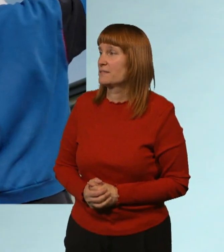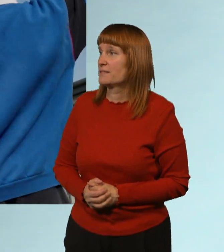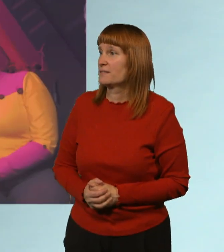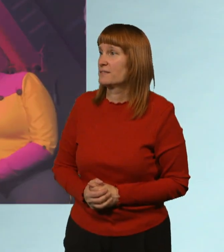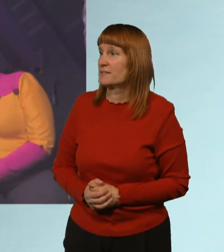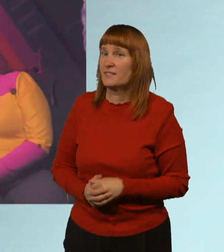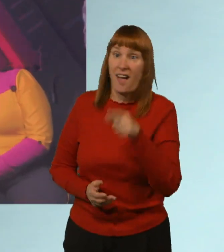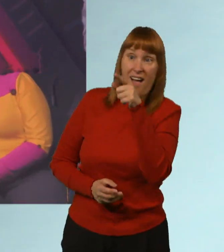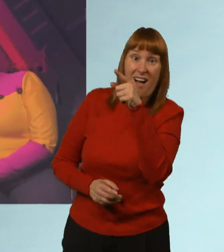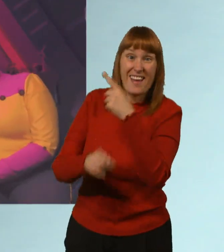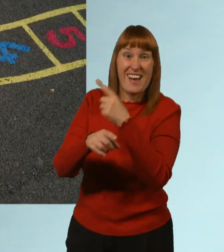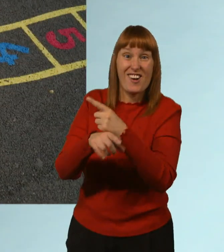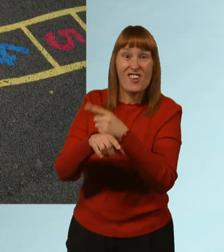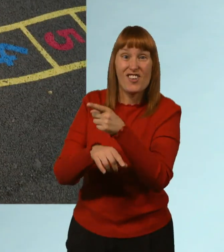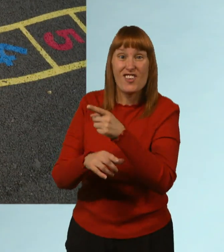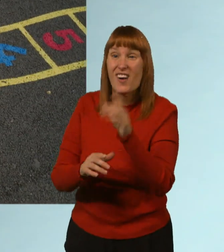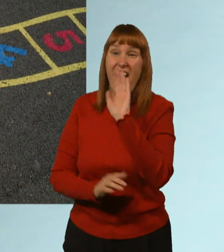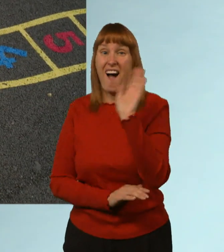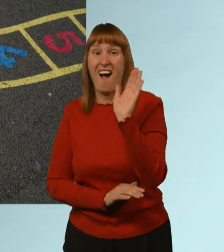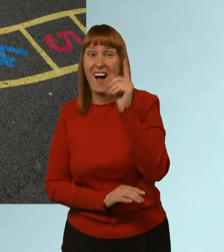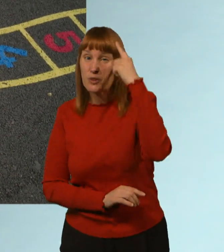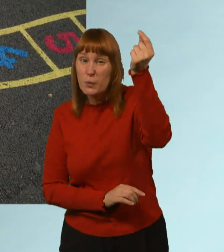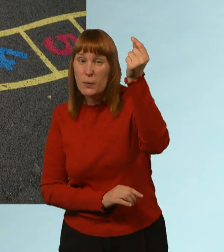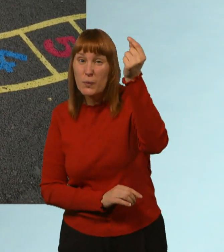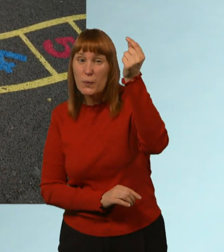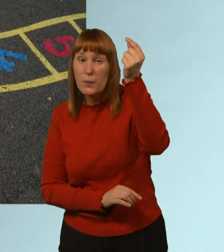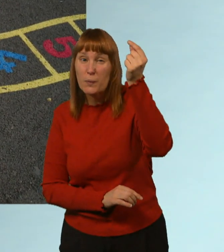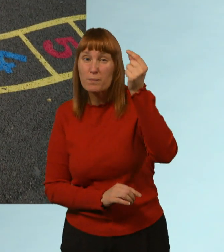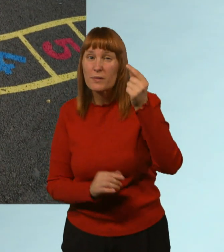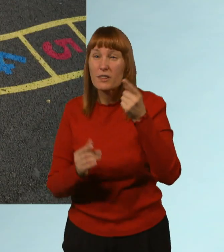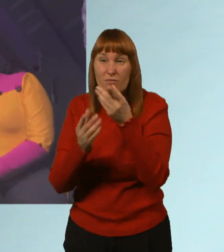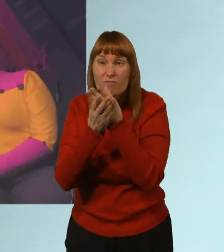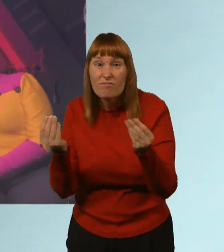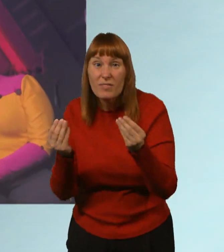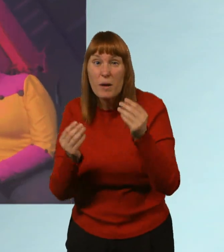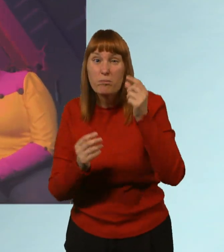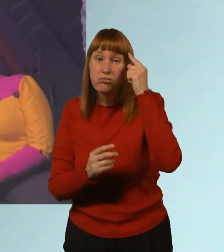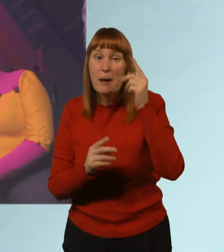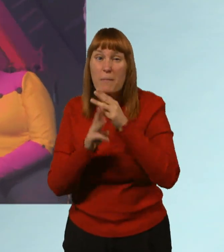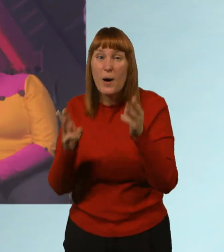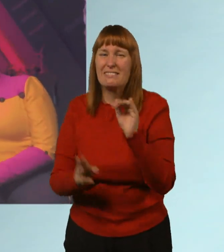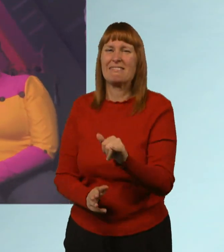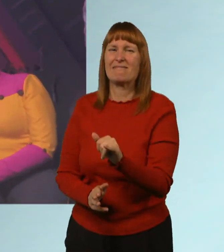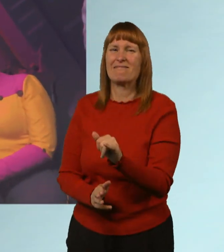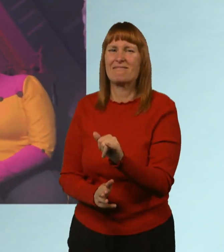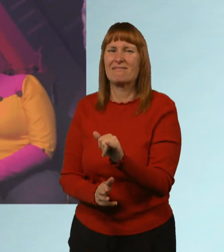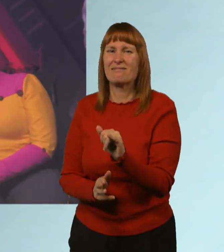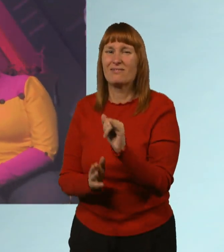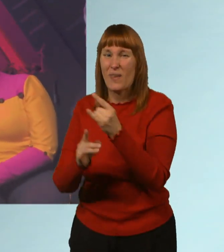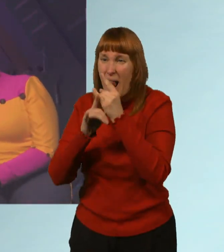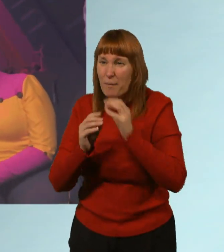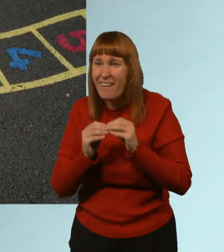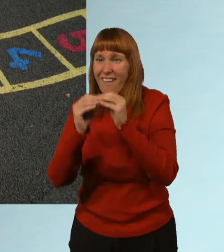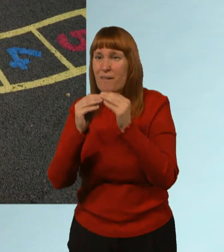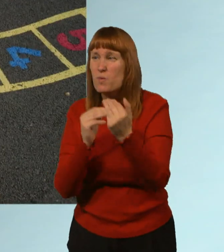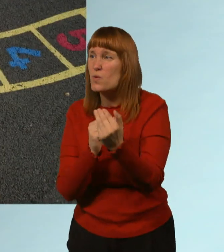Look! There they are! Hi, Zoom. Have you run out of brain power? Yes, have. Yes, you be able to generate some more